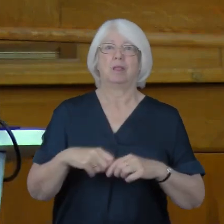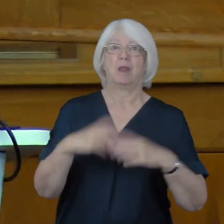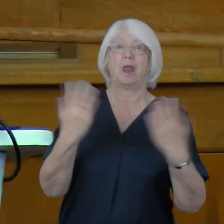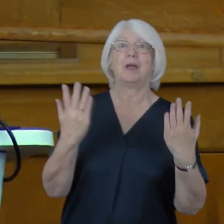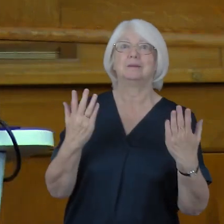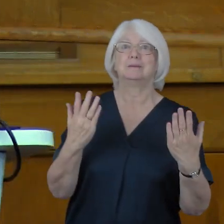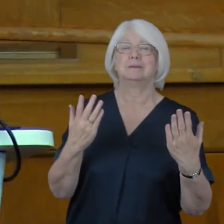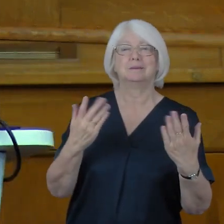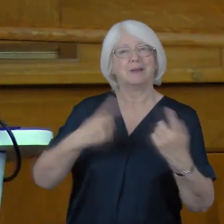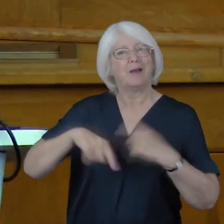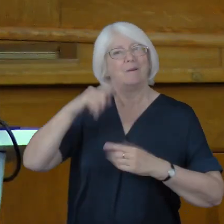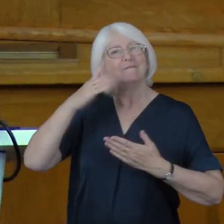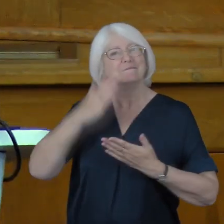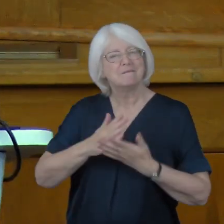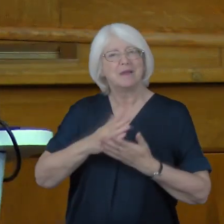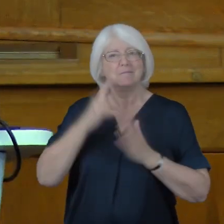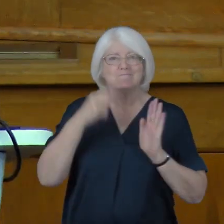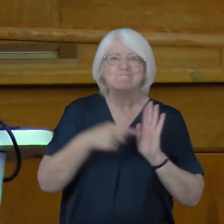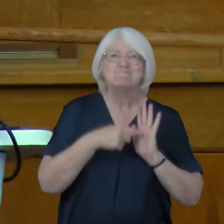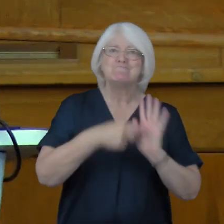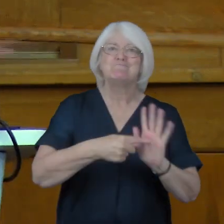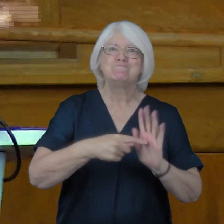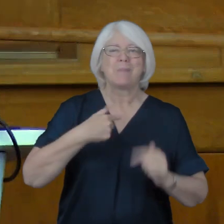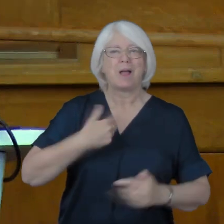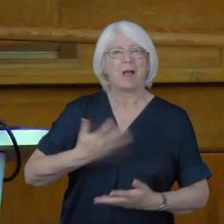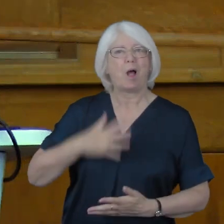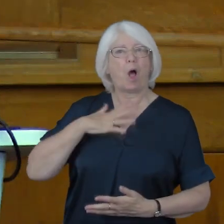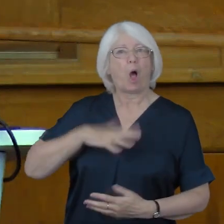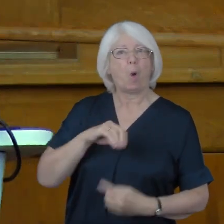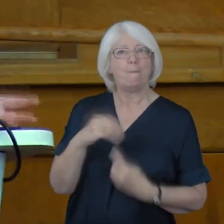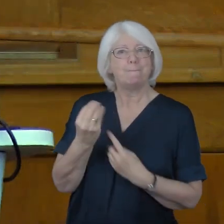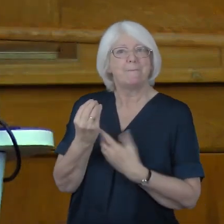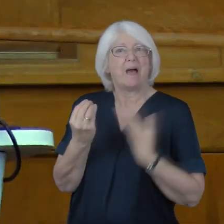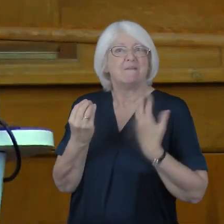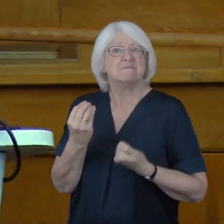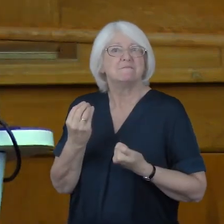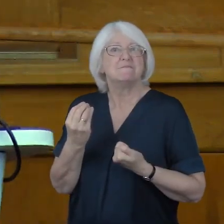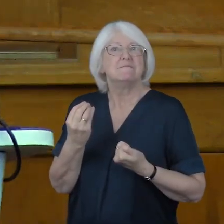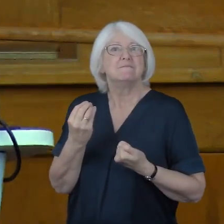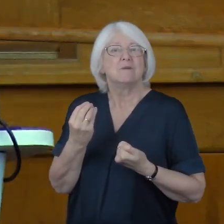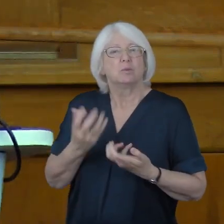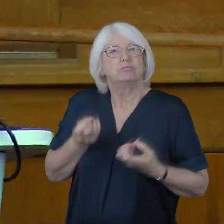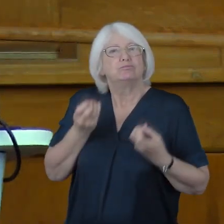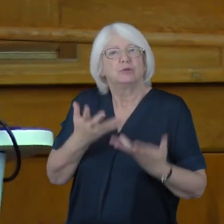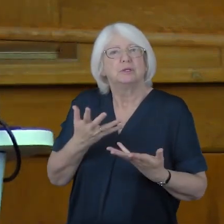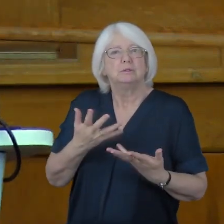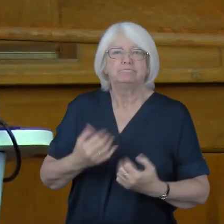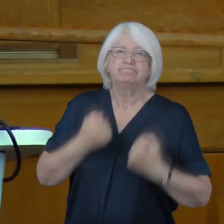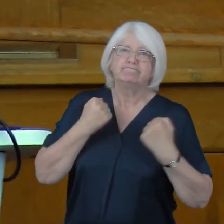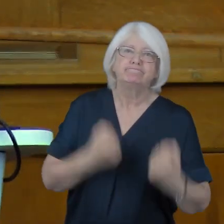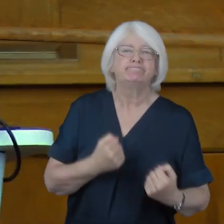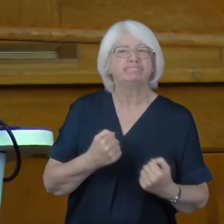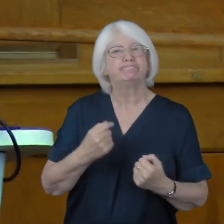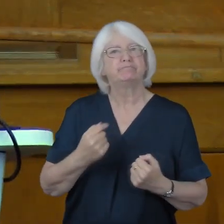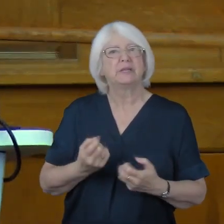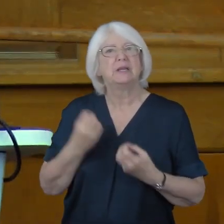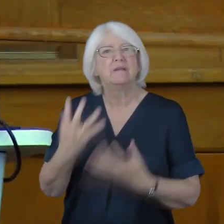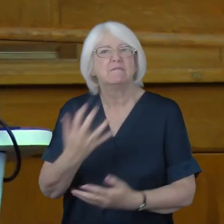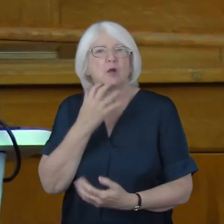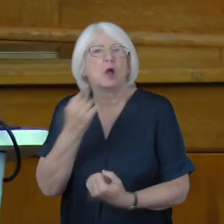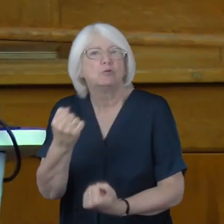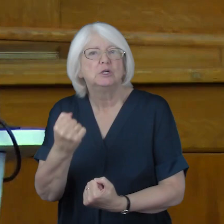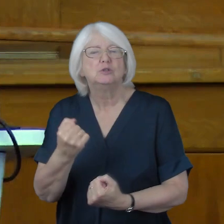our faith bears witness to our hope within. We bring resilience, give courage, share mercy. We will